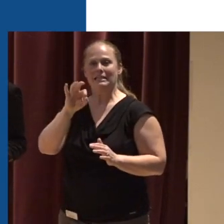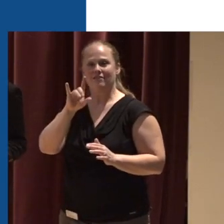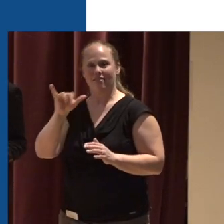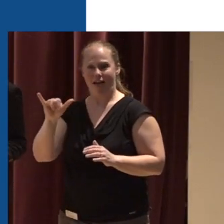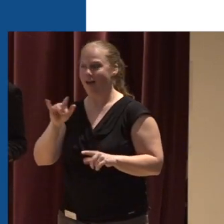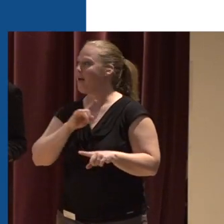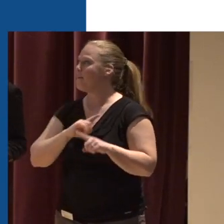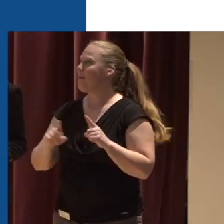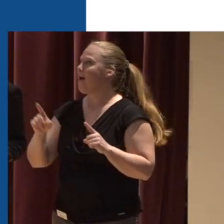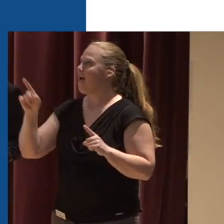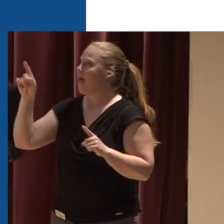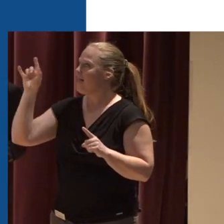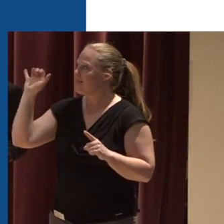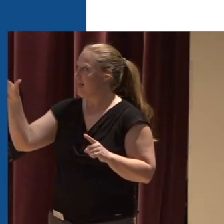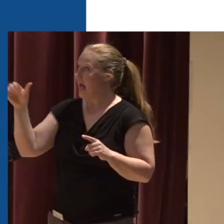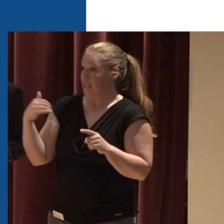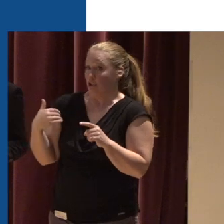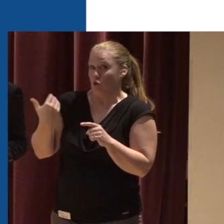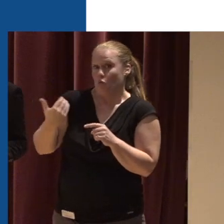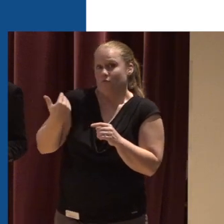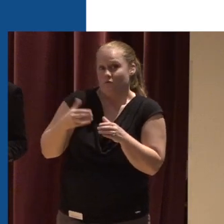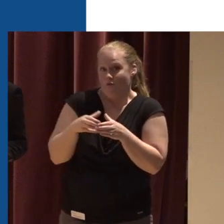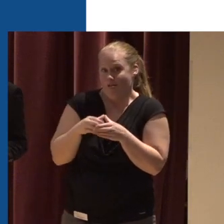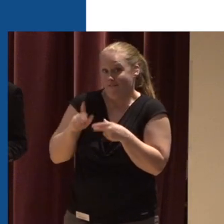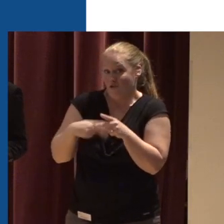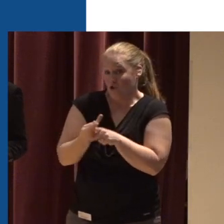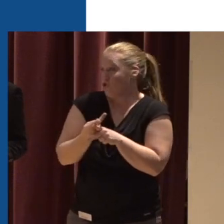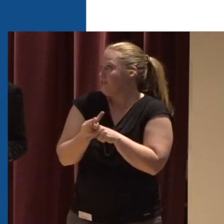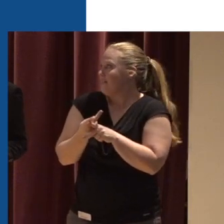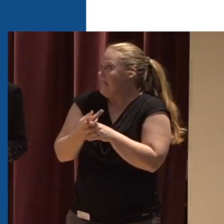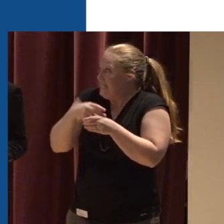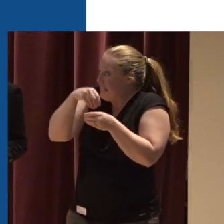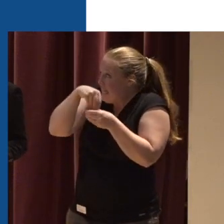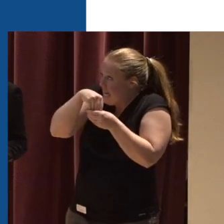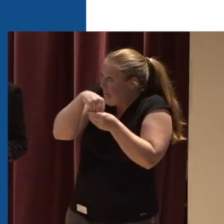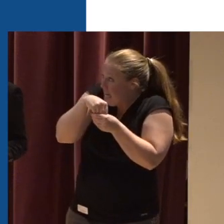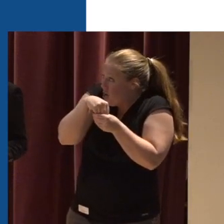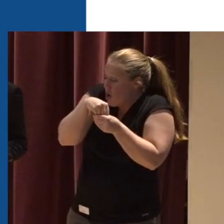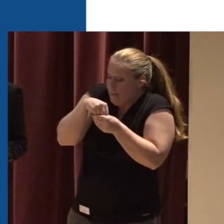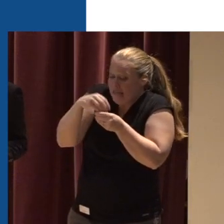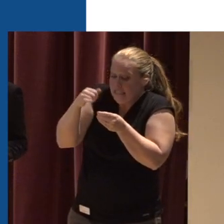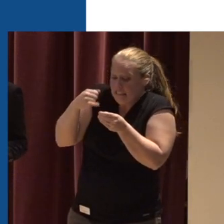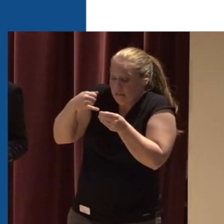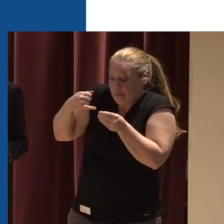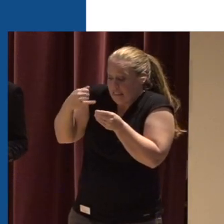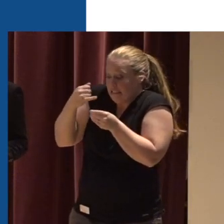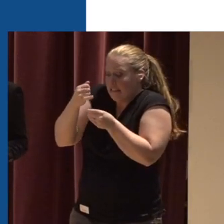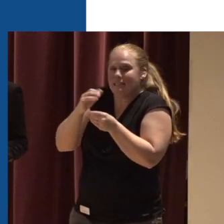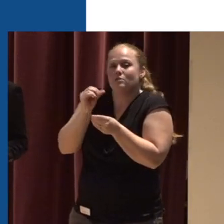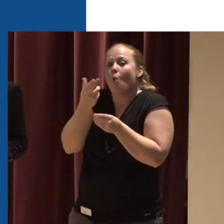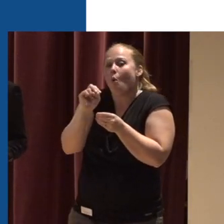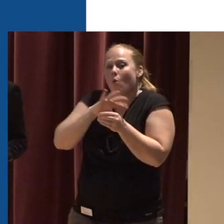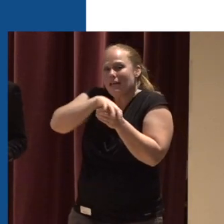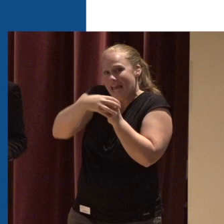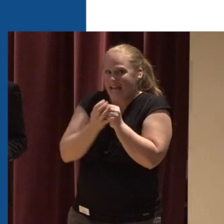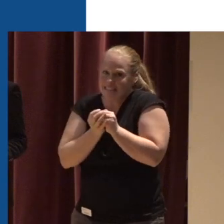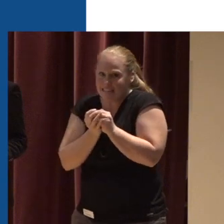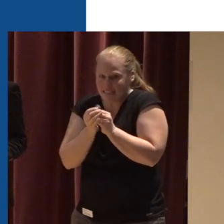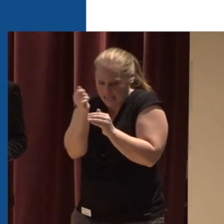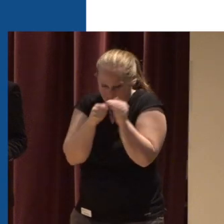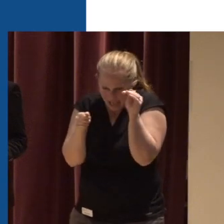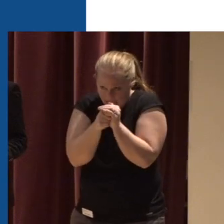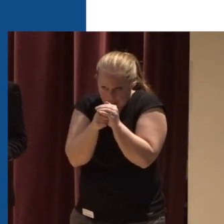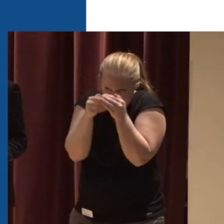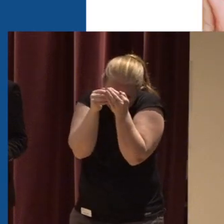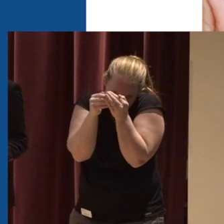juvenile version And this guy is in here But he spins his own case And he hides in it and protects